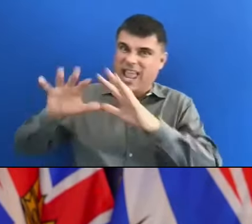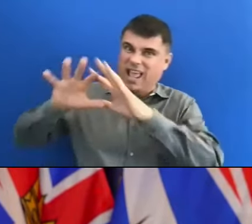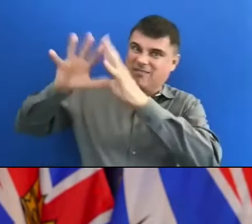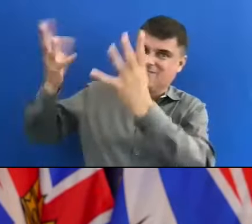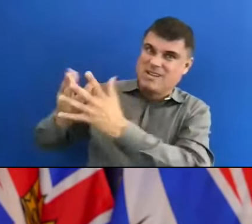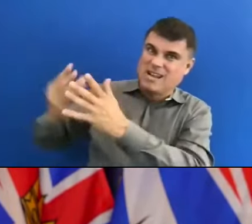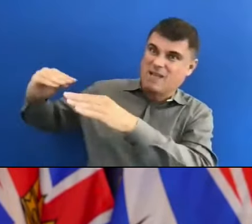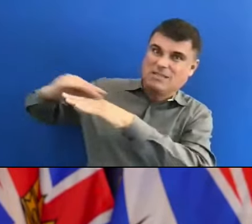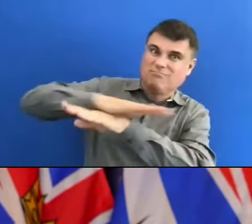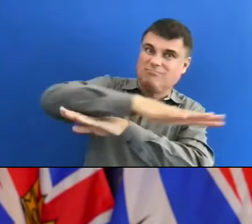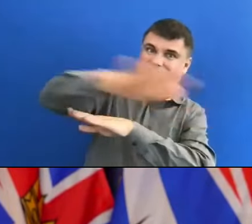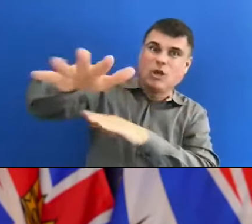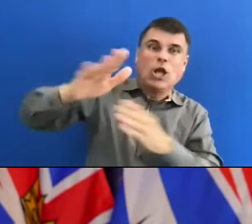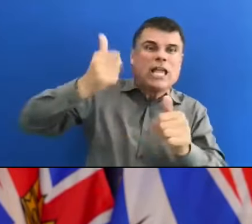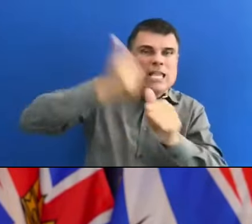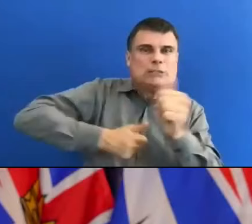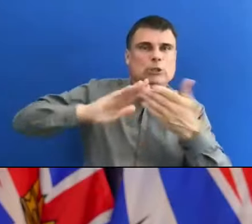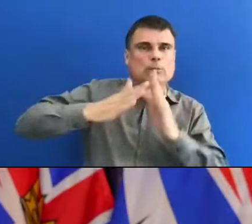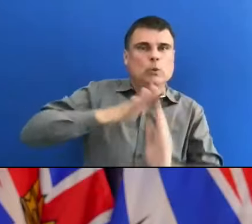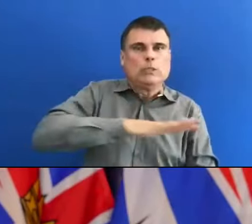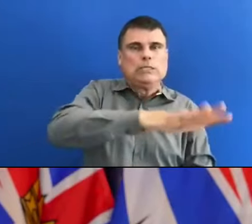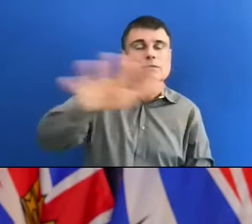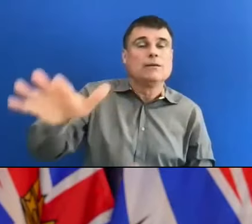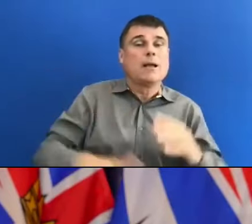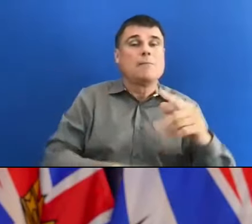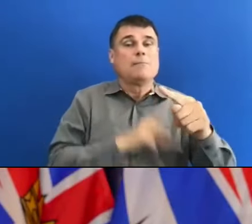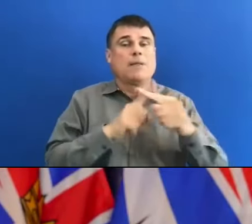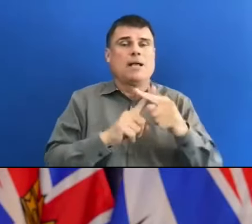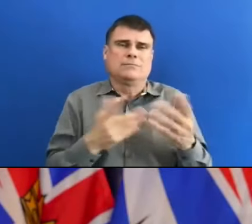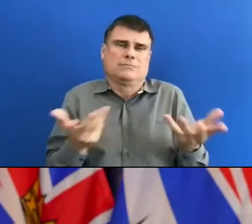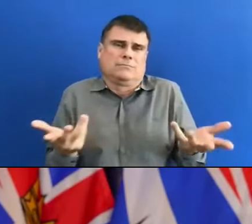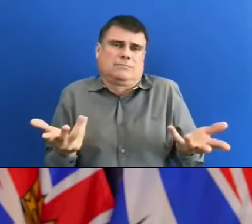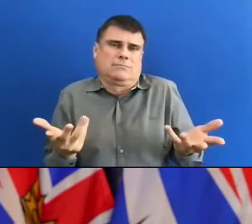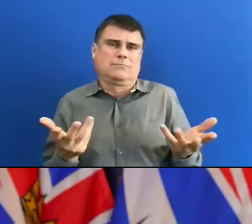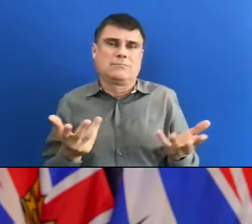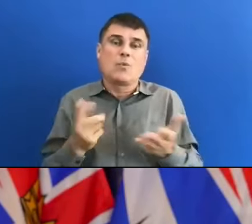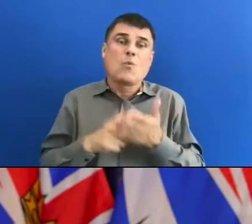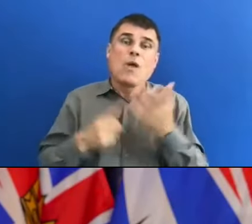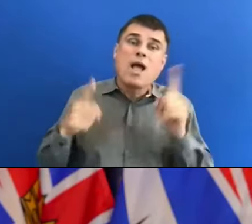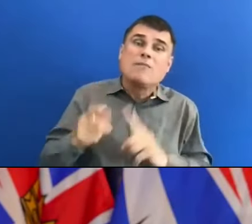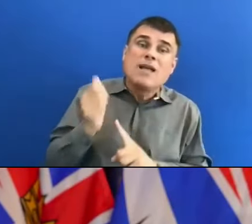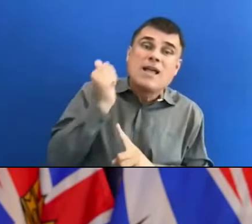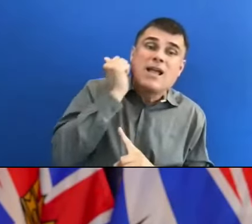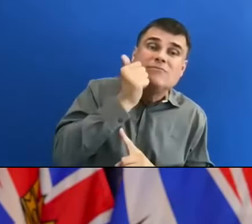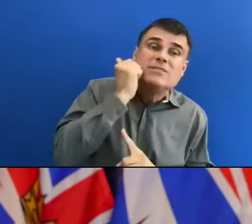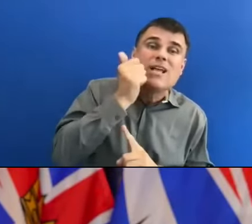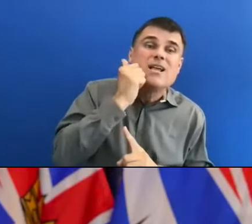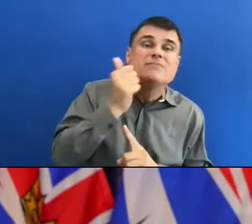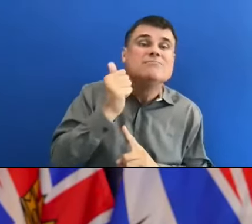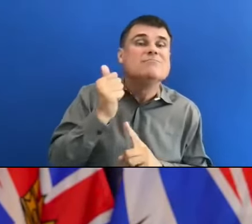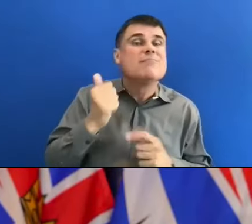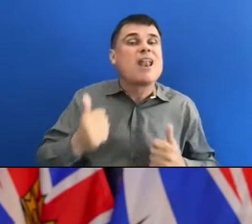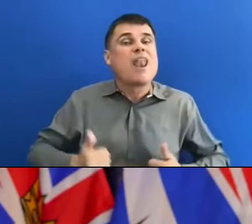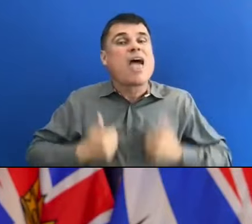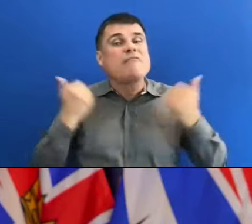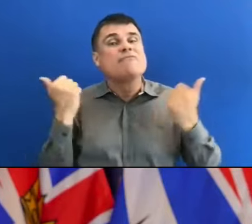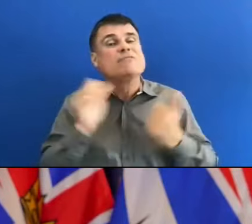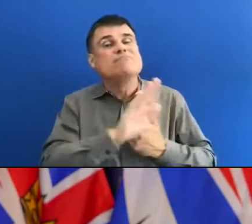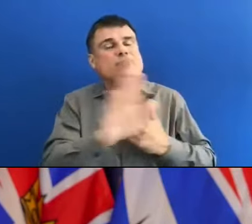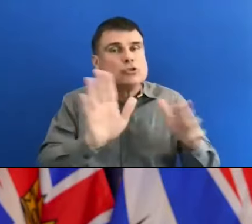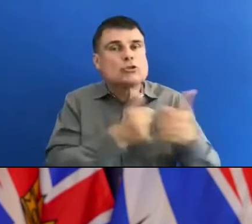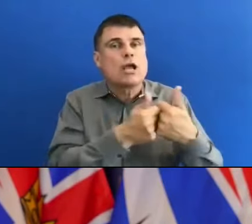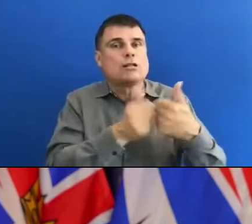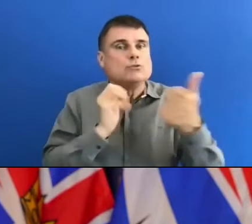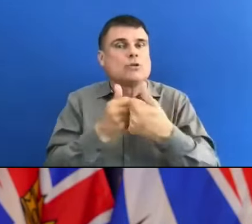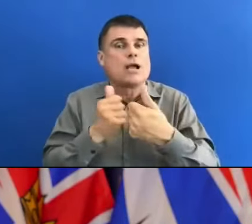of course, there are all the other things that happen on a daily basis that challenge us. But I think our ambulance